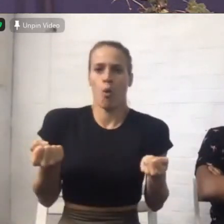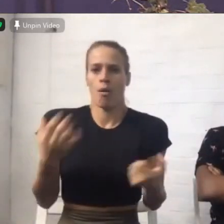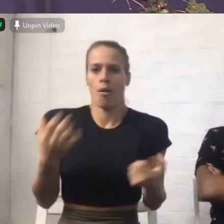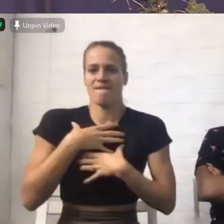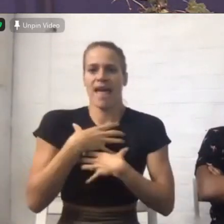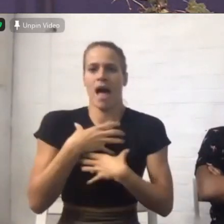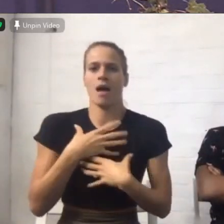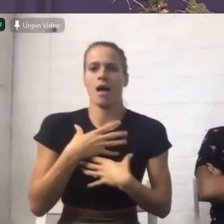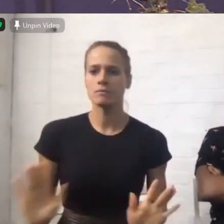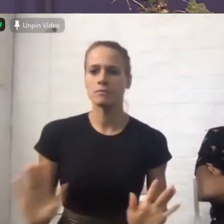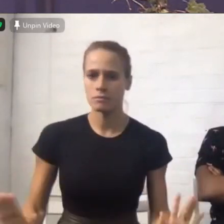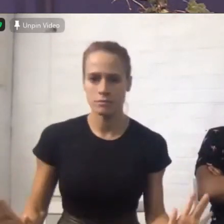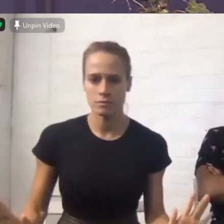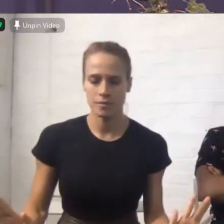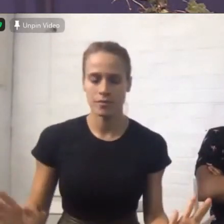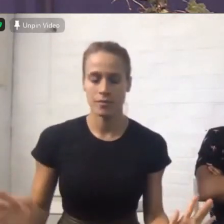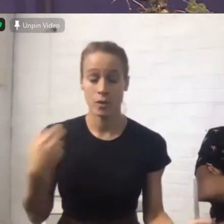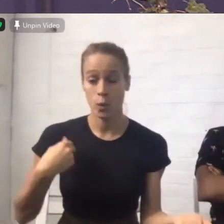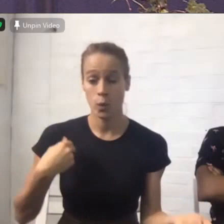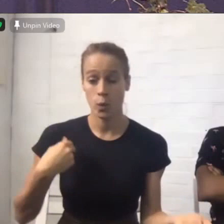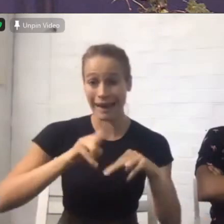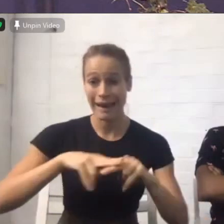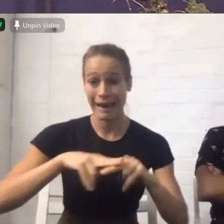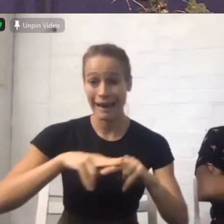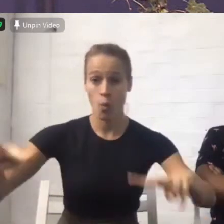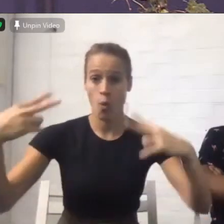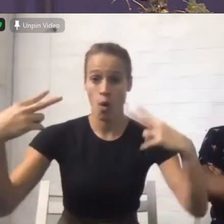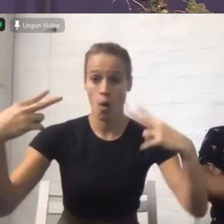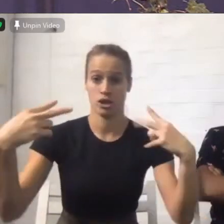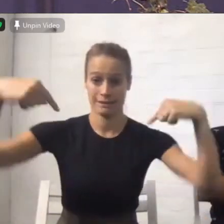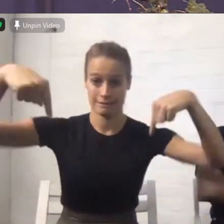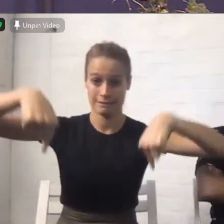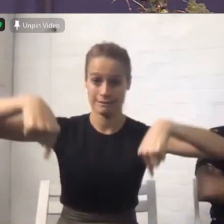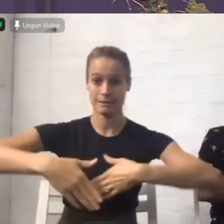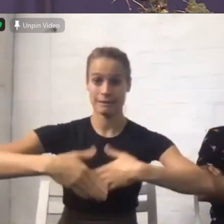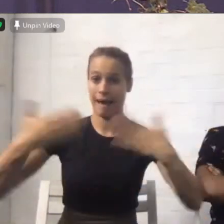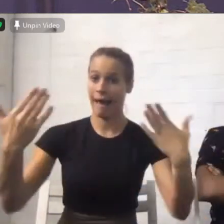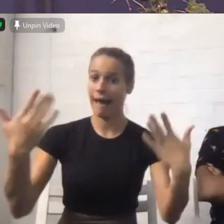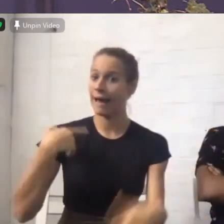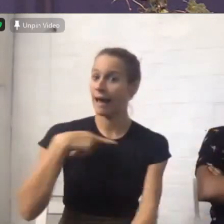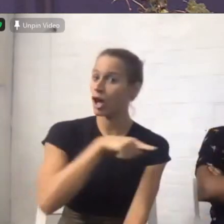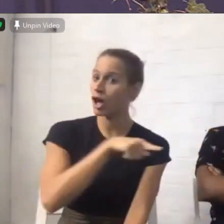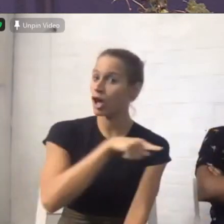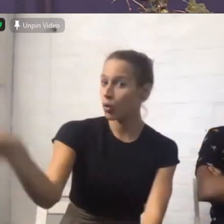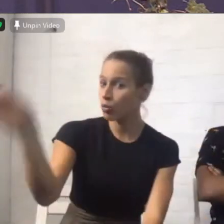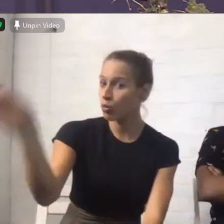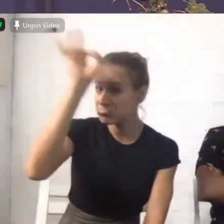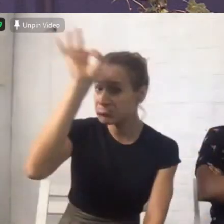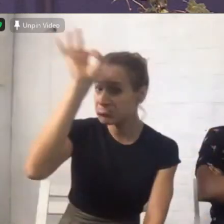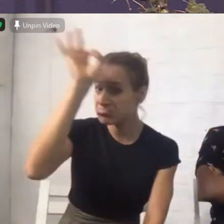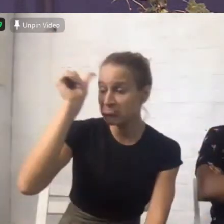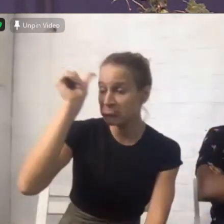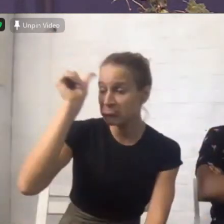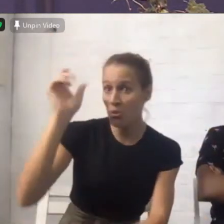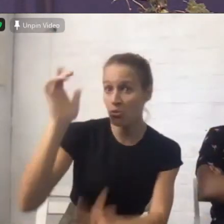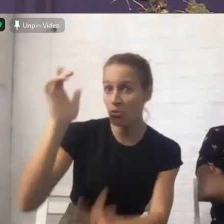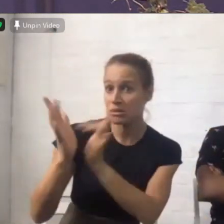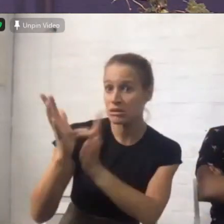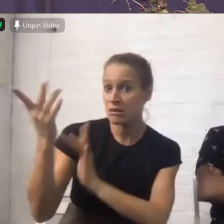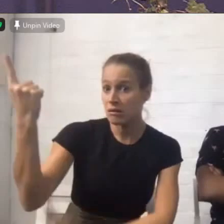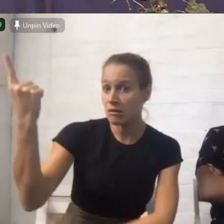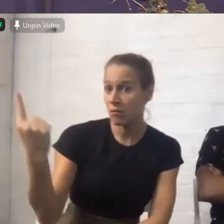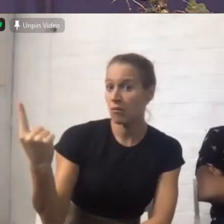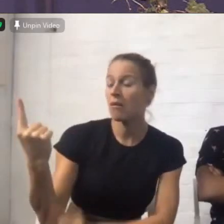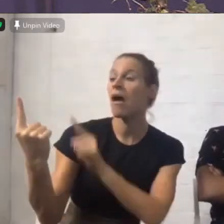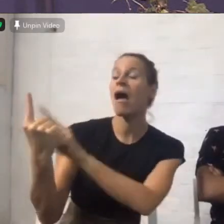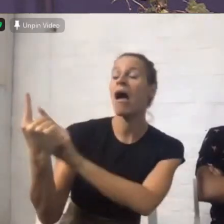if you're watching today and you don't know Jesus then I invite you to ask the prince of peace into